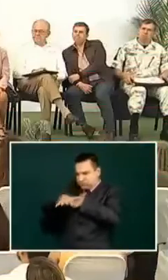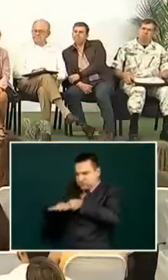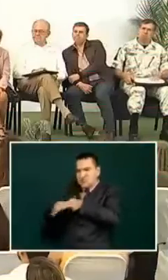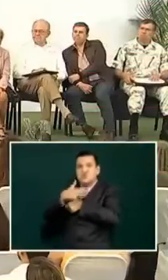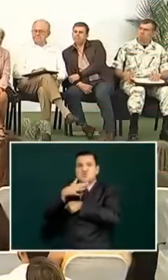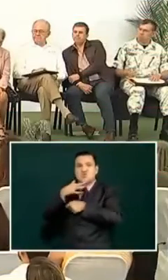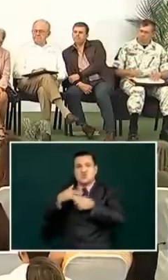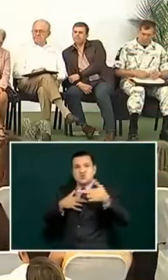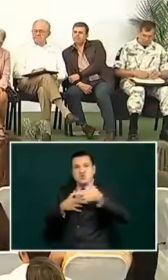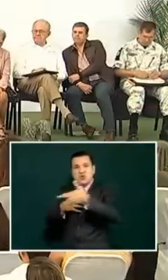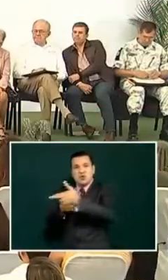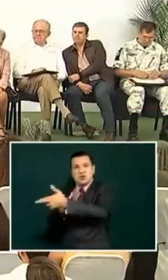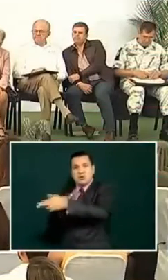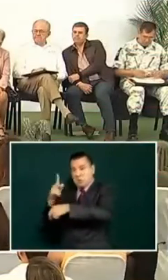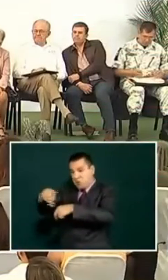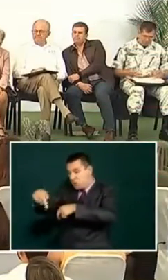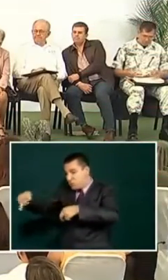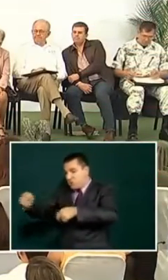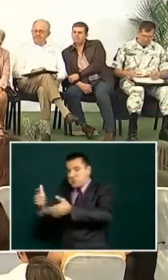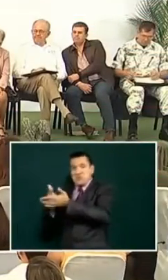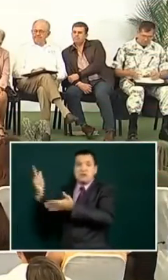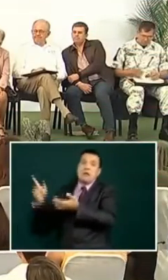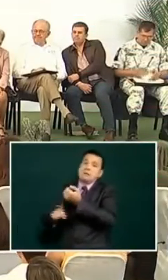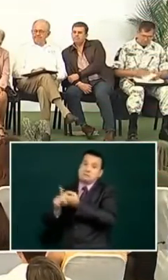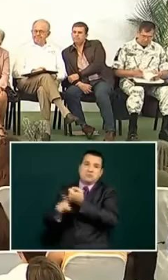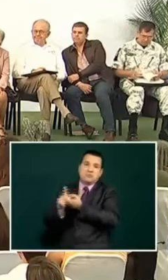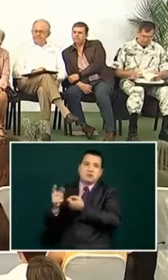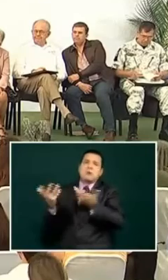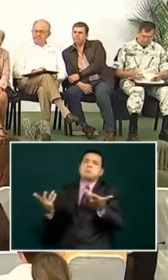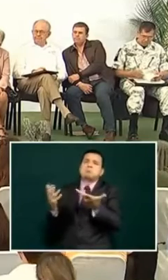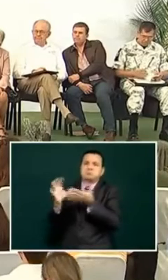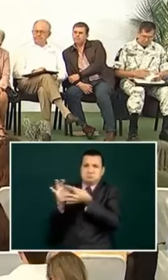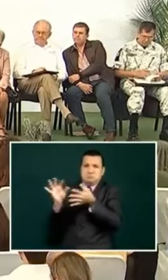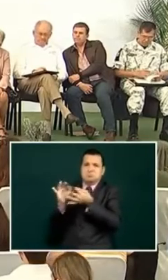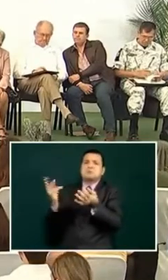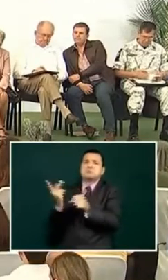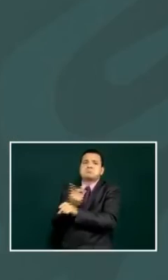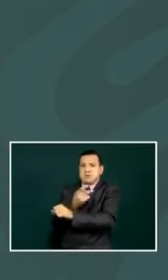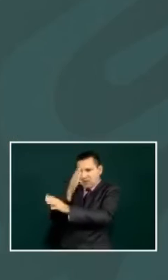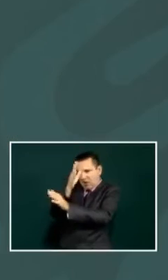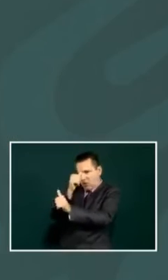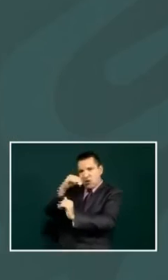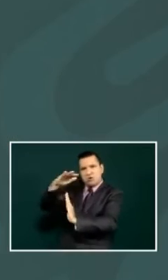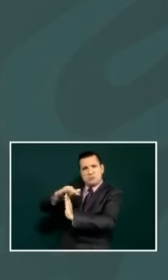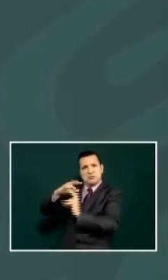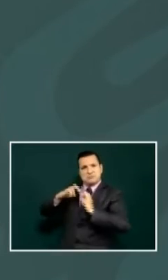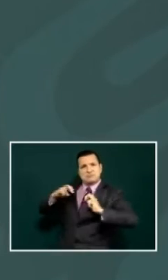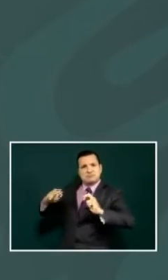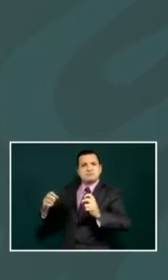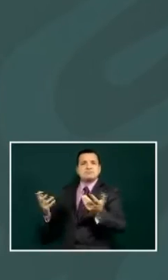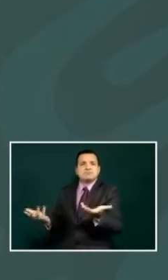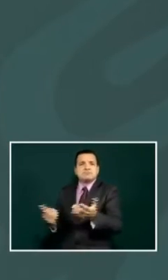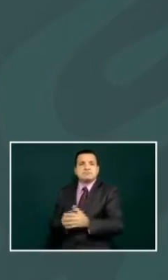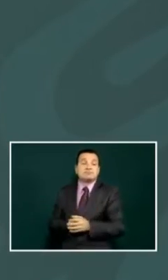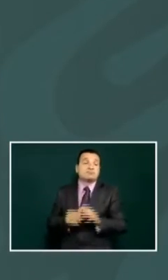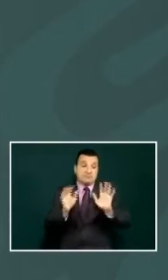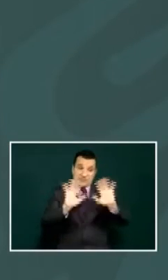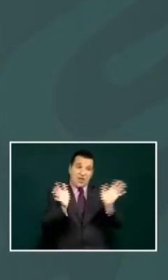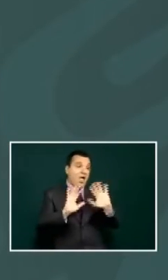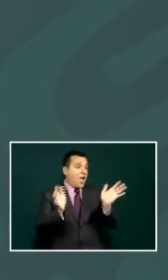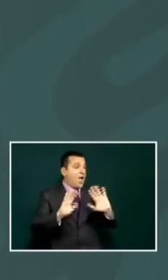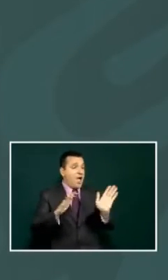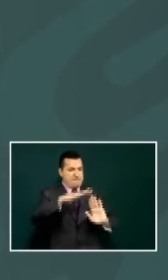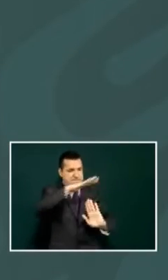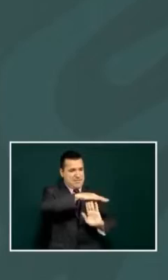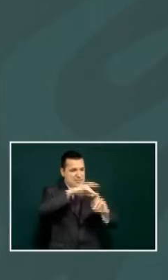the negotiations regarding that sulfuric spill you know we've already had a